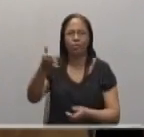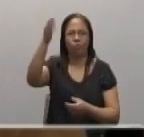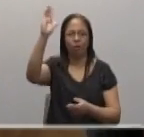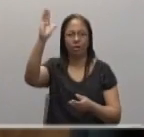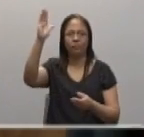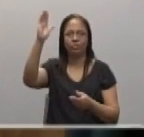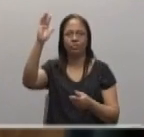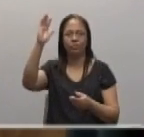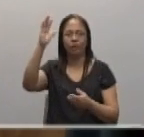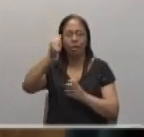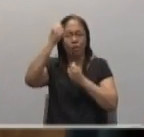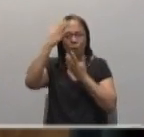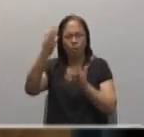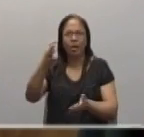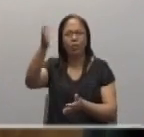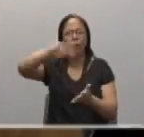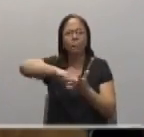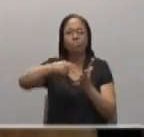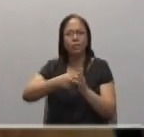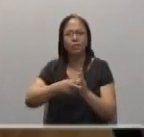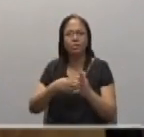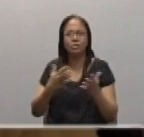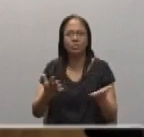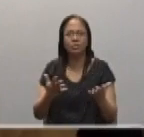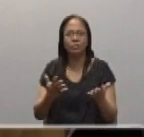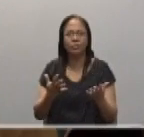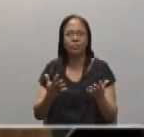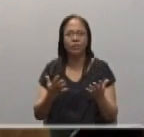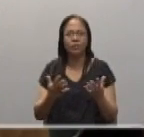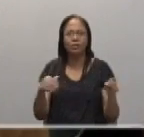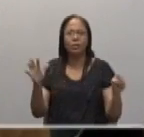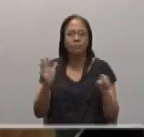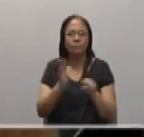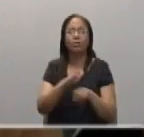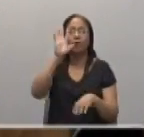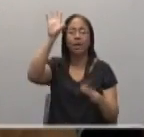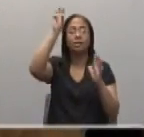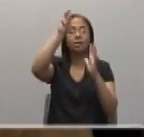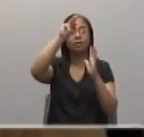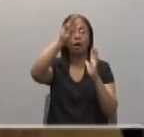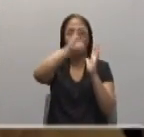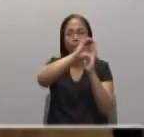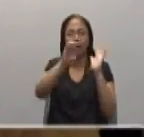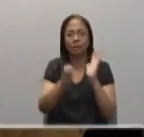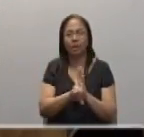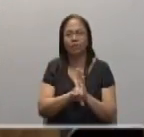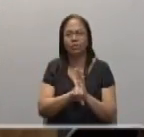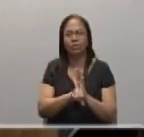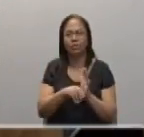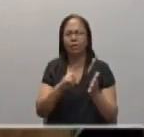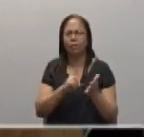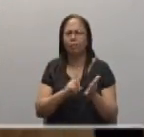Obey to God means to fulfill his commandment. But fulfill